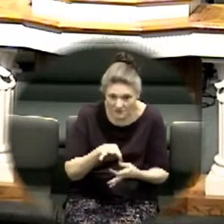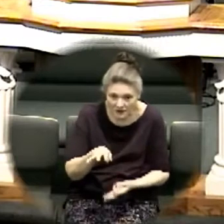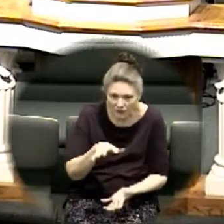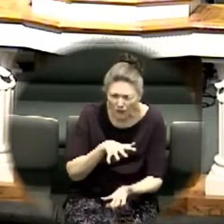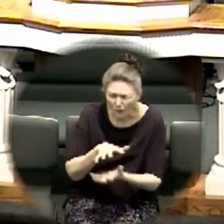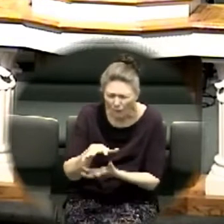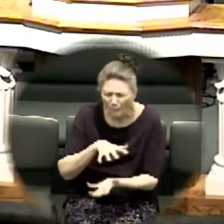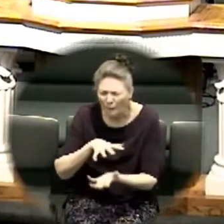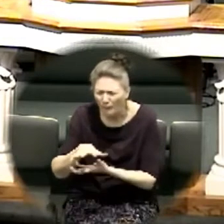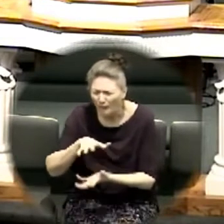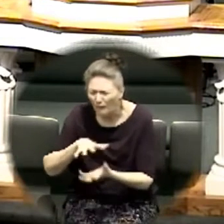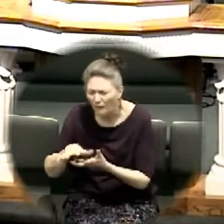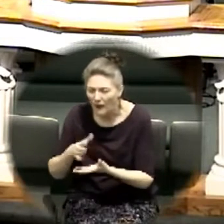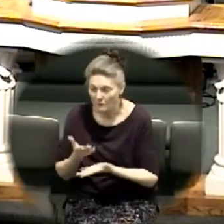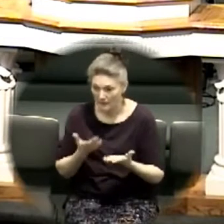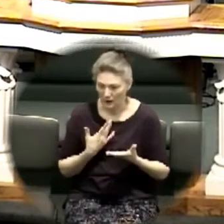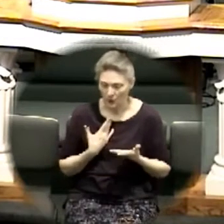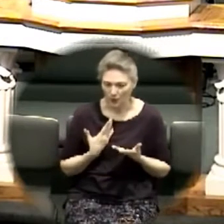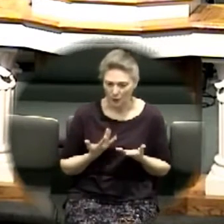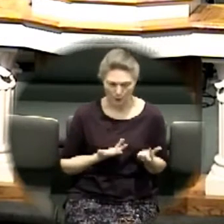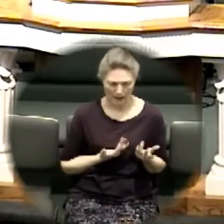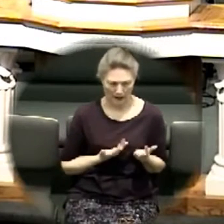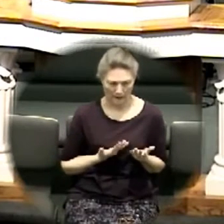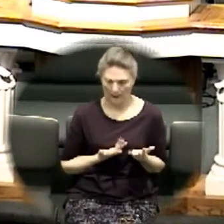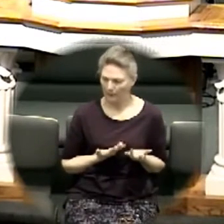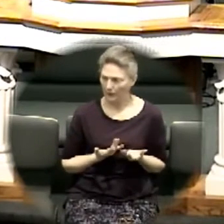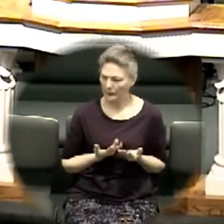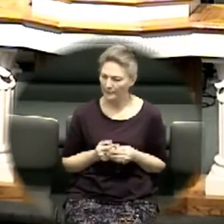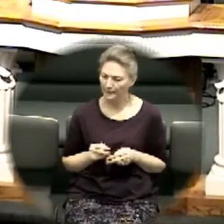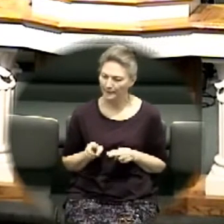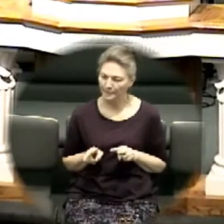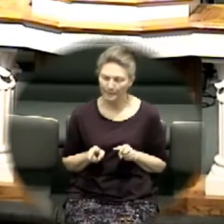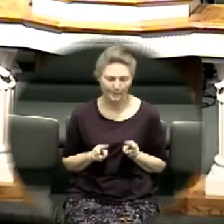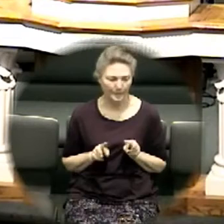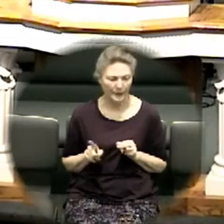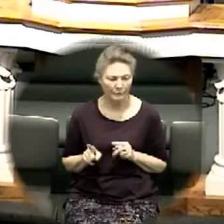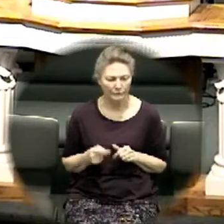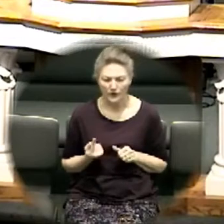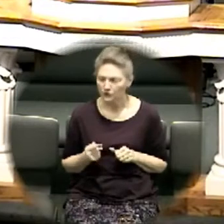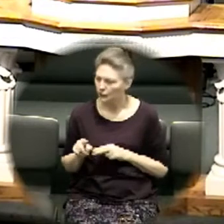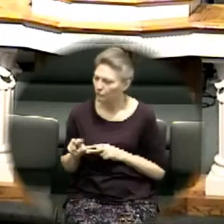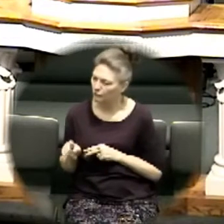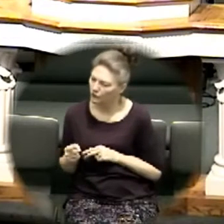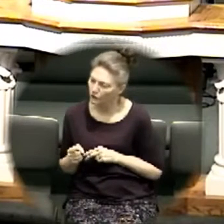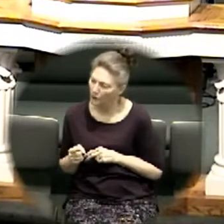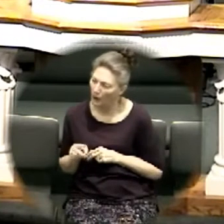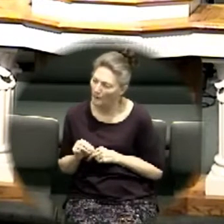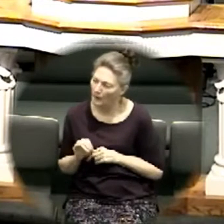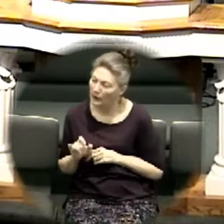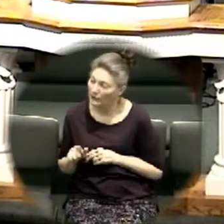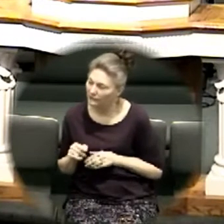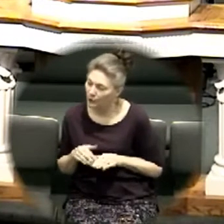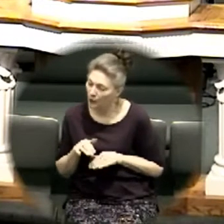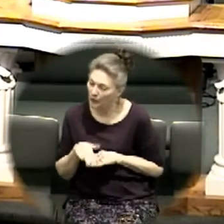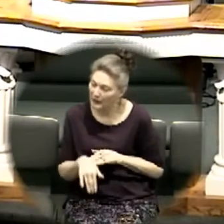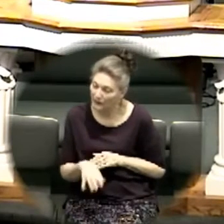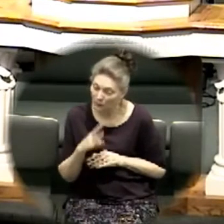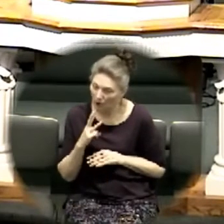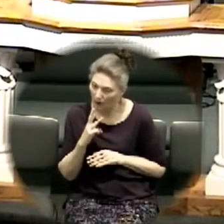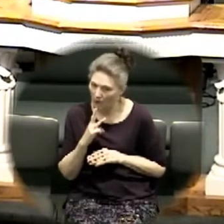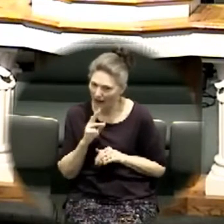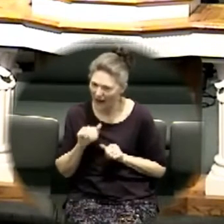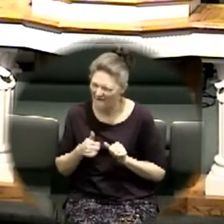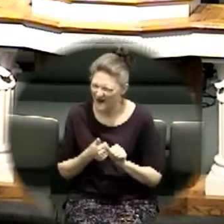maybe we're all waiting for somebody else to go first you know what michael if you step in the water i'll be right behind you